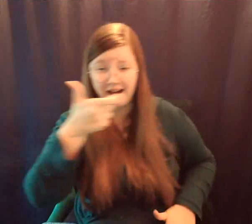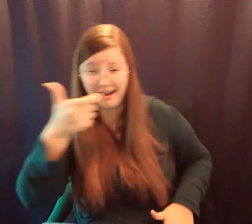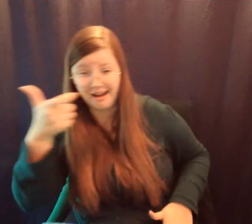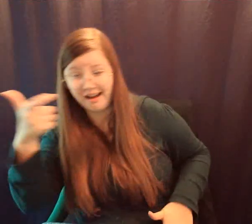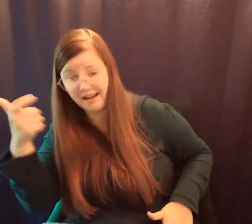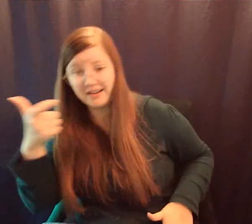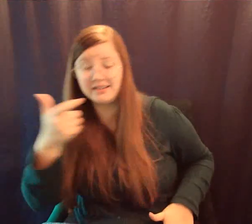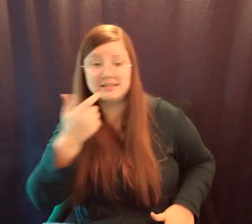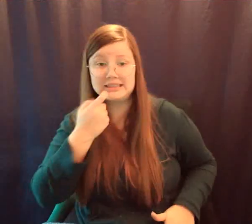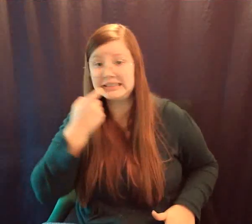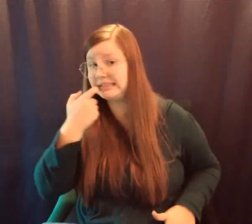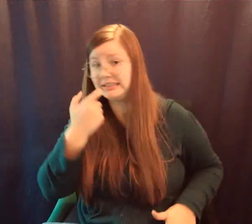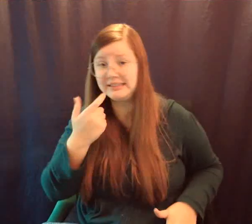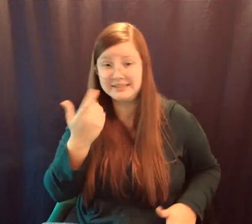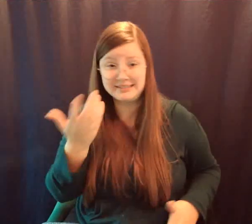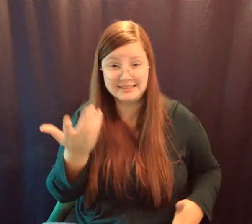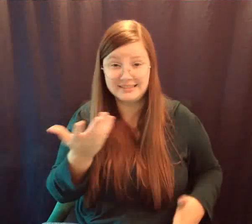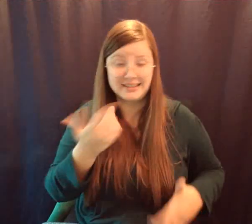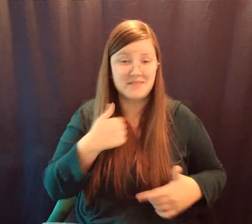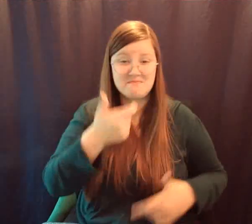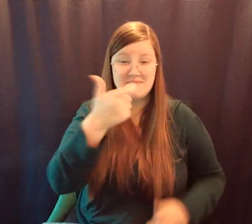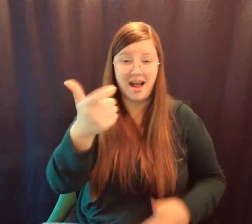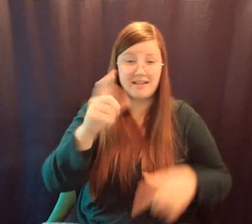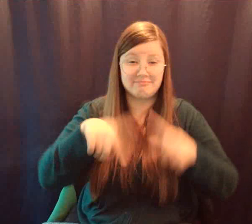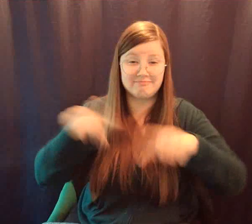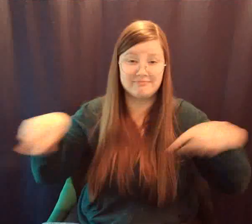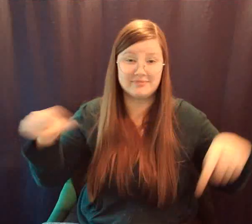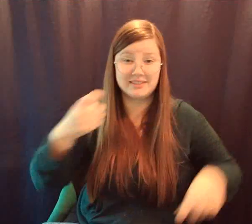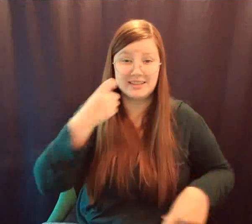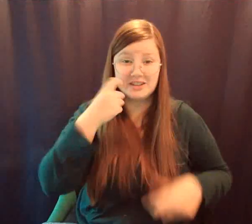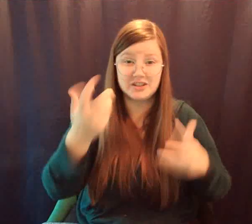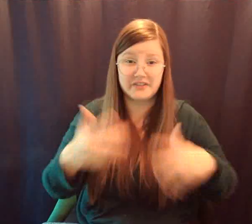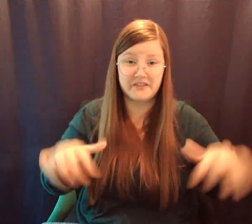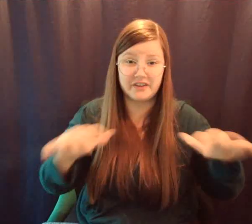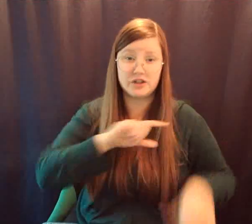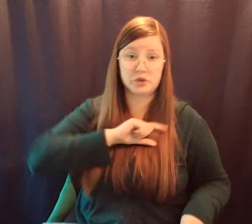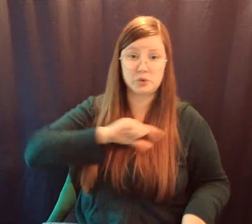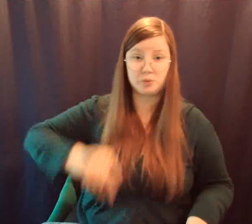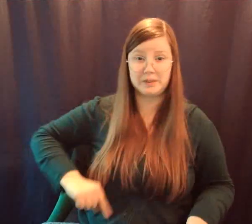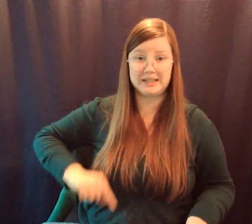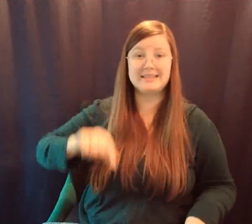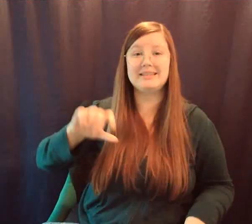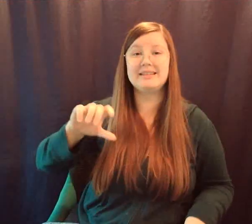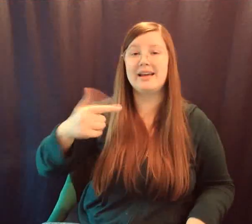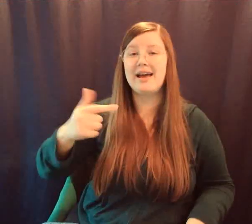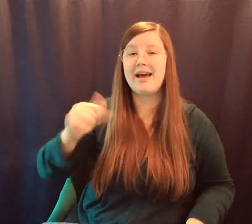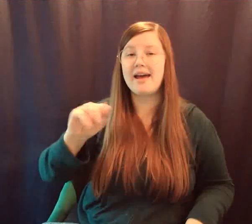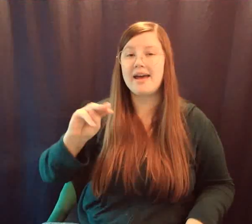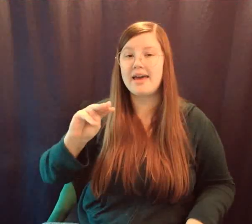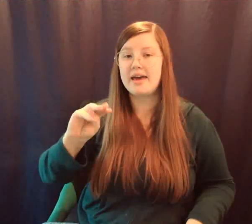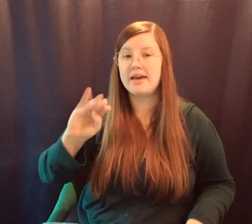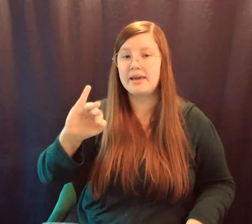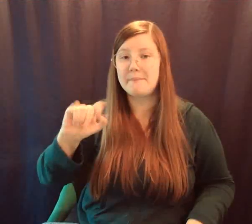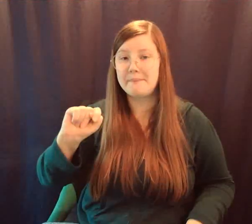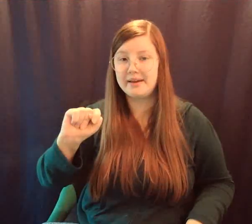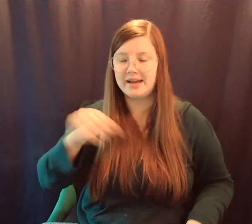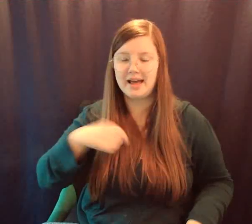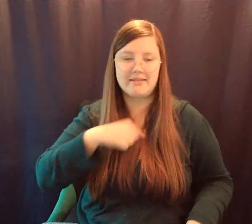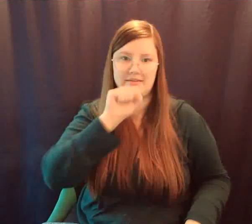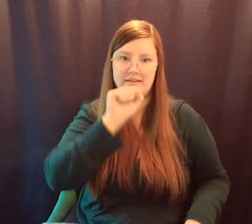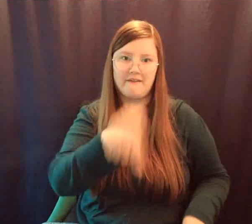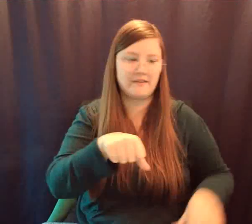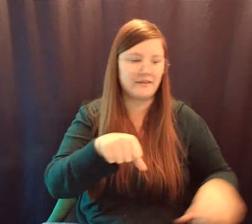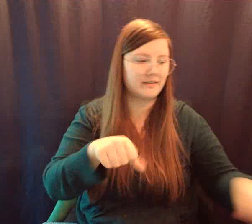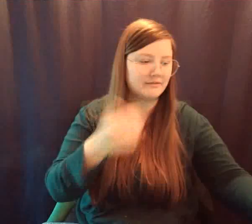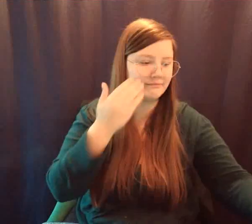watching all kinds of things. I just finished up Queen's Gambit, which I just love. So, yeah, I kind of like